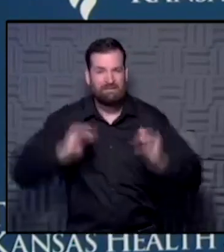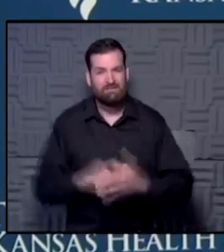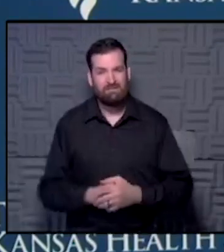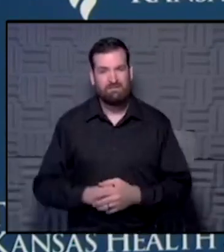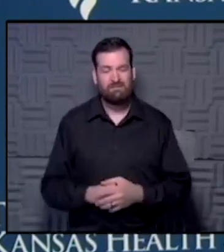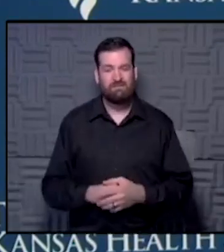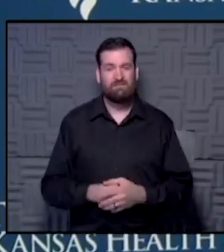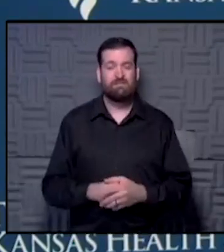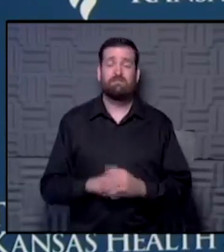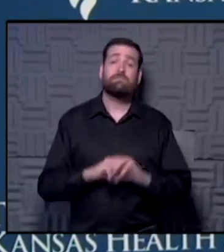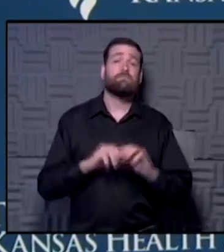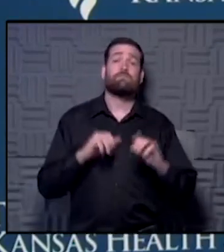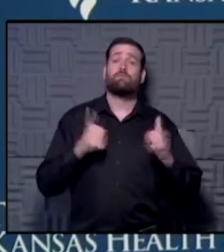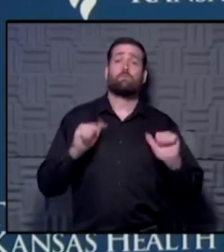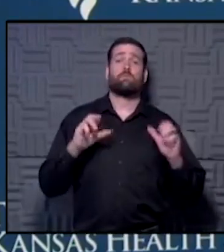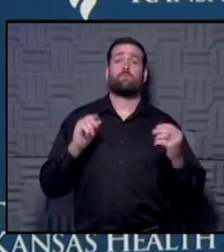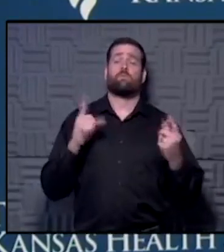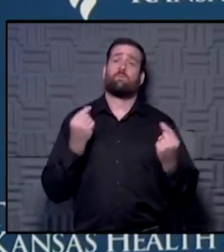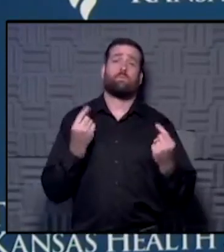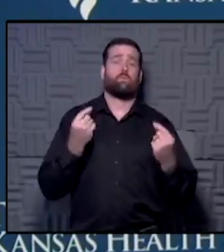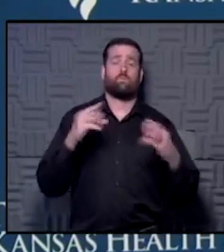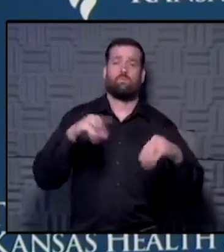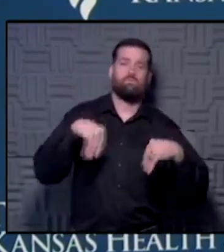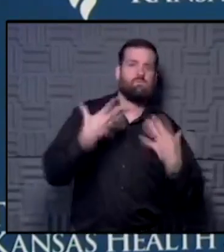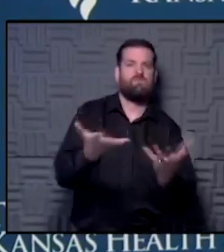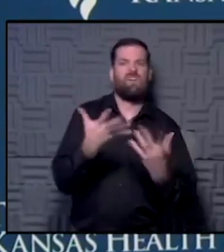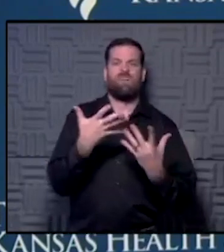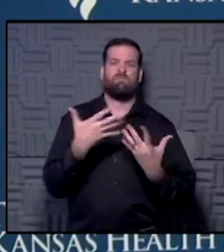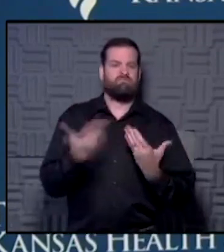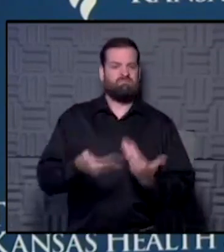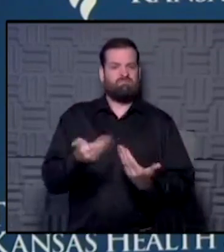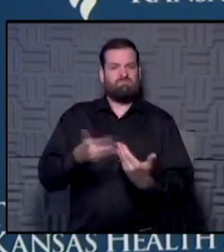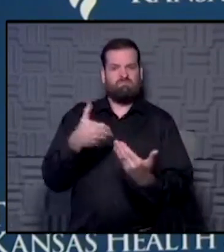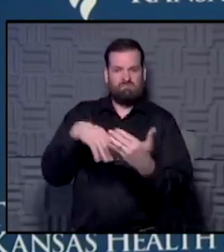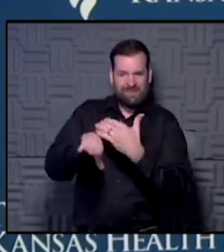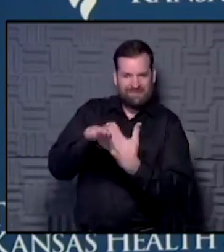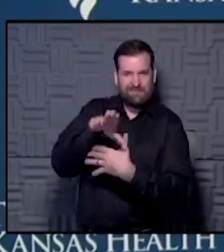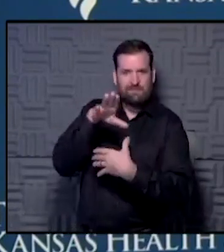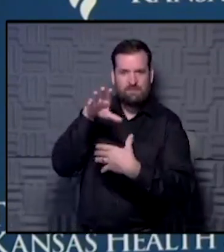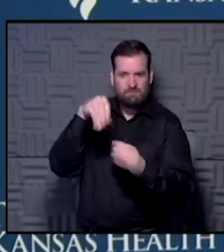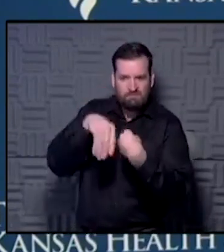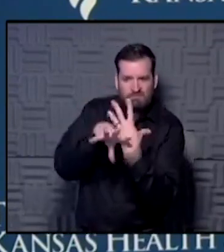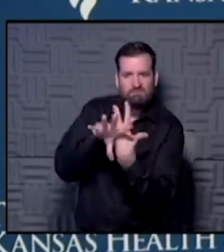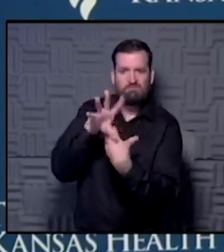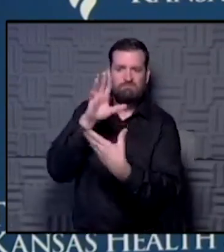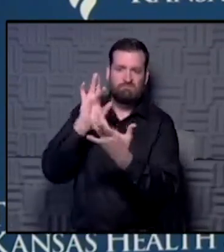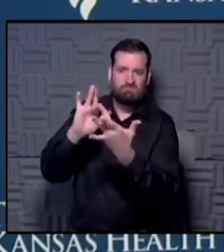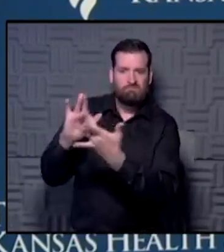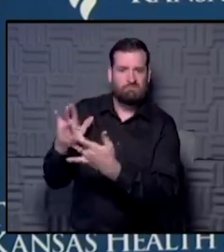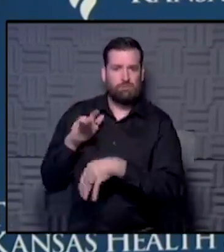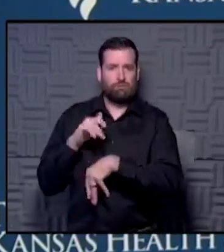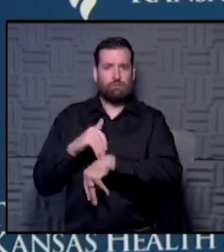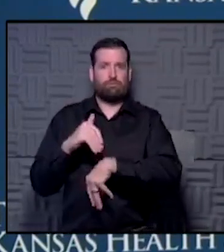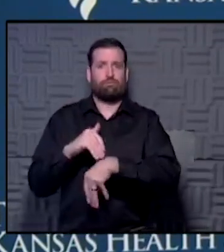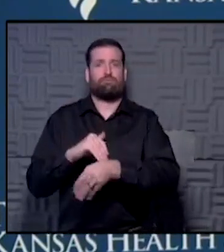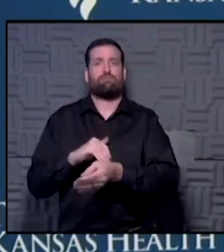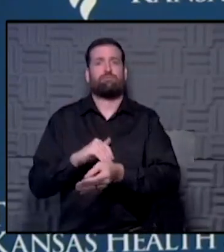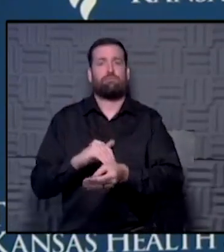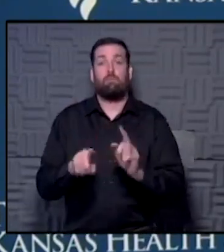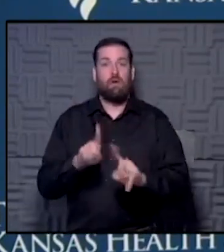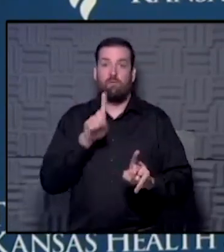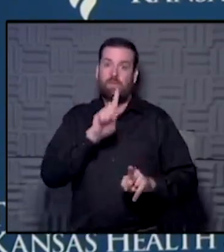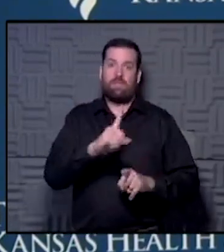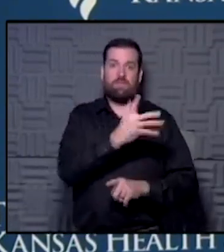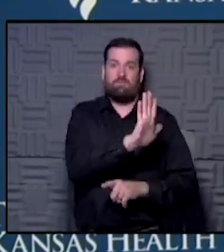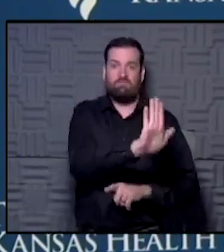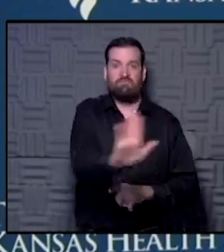were actually just trying to provide a comfortable environment with easy access to patients. But they have they have really conveyed to us